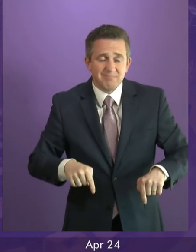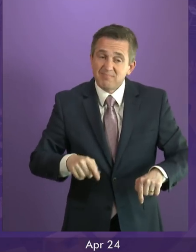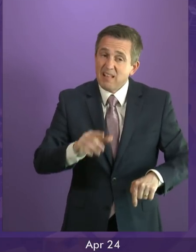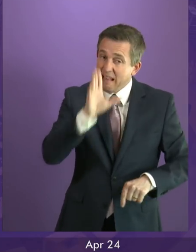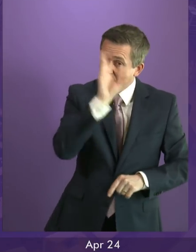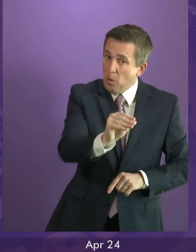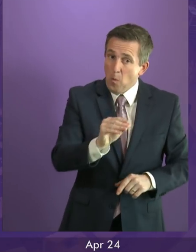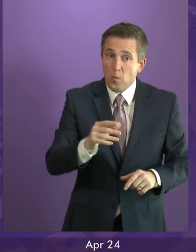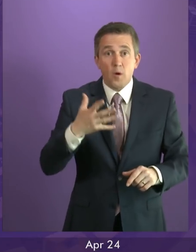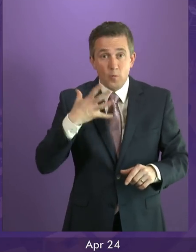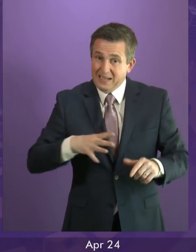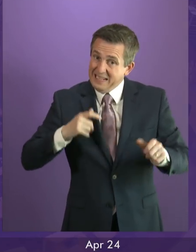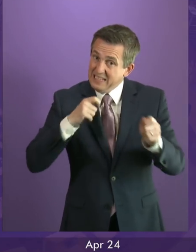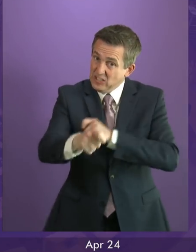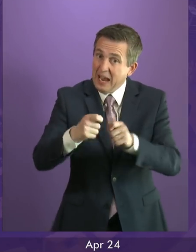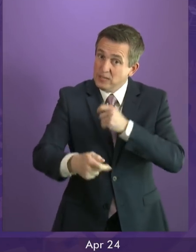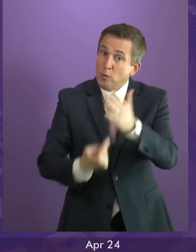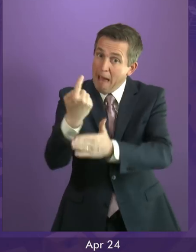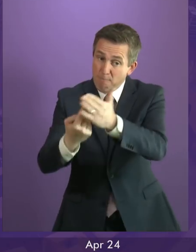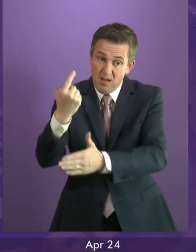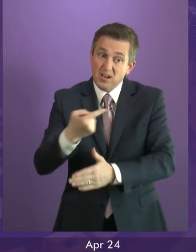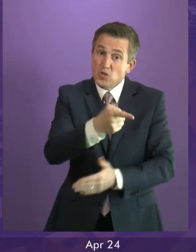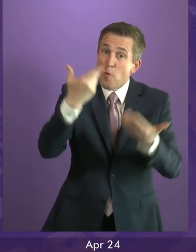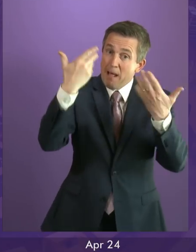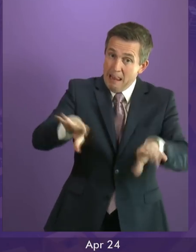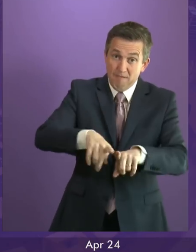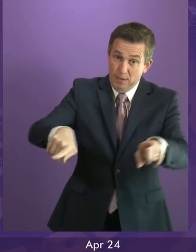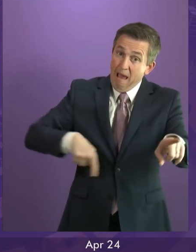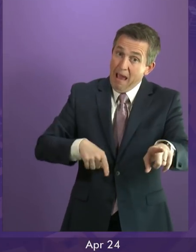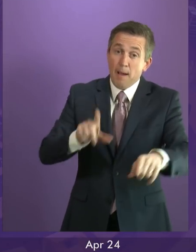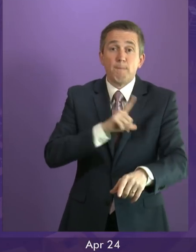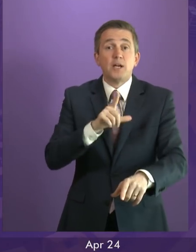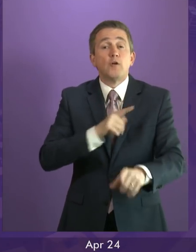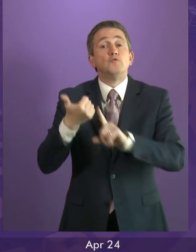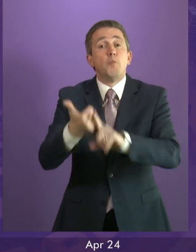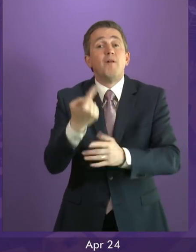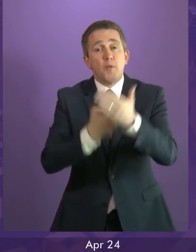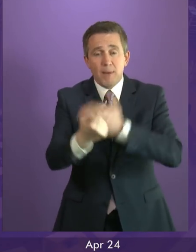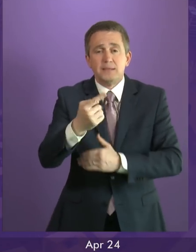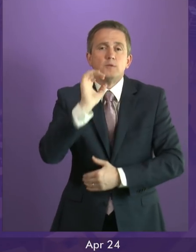the process of change to completely pass you by, because support for independence will continue to grow.